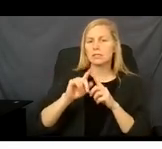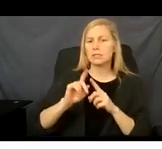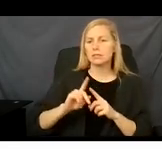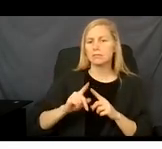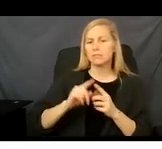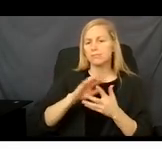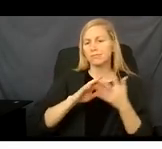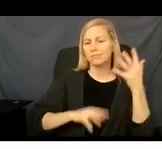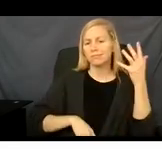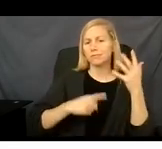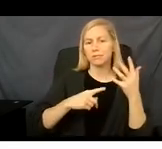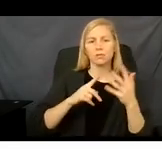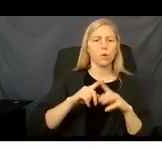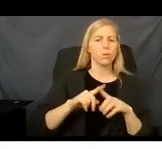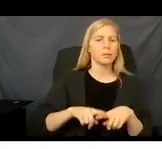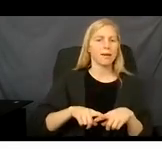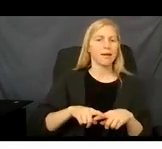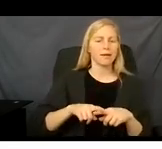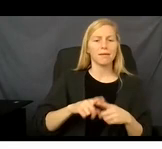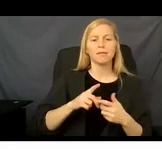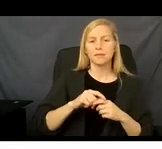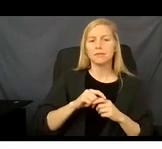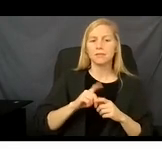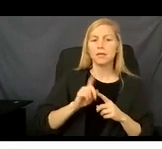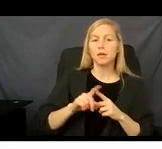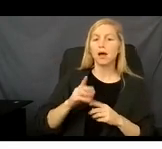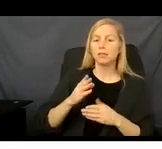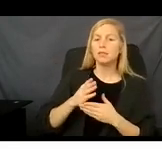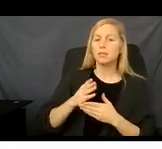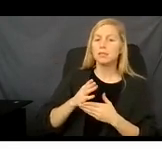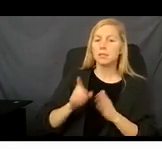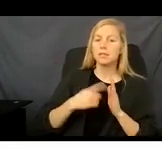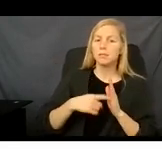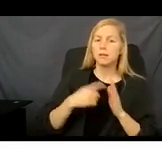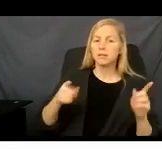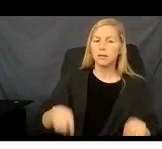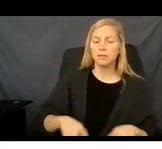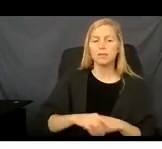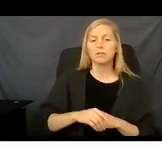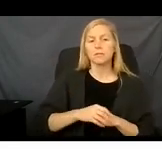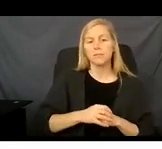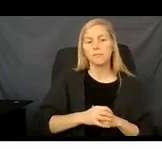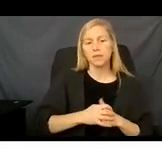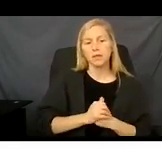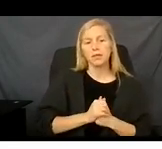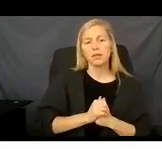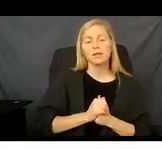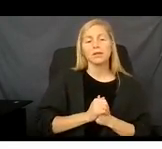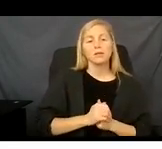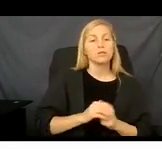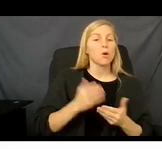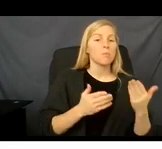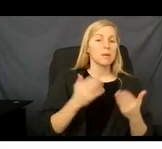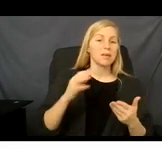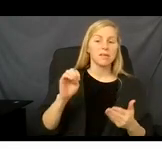emergency Medicaid coverage. They can have other eligibility like essential plan or advanced